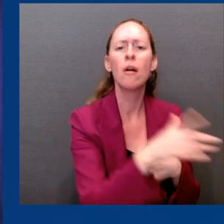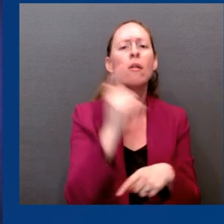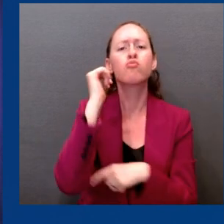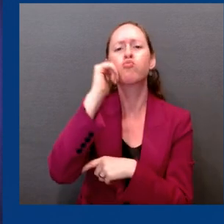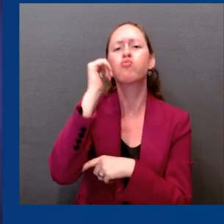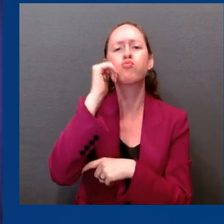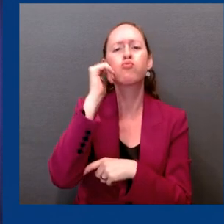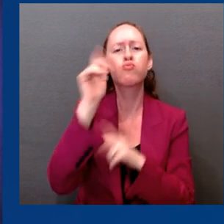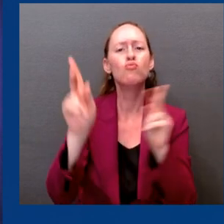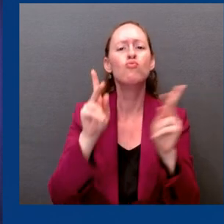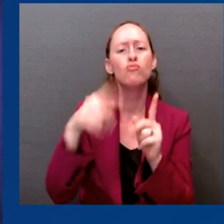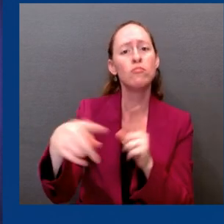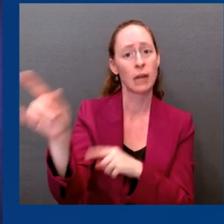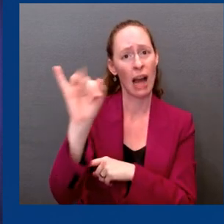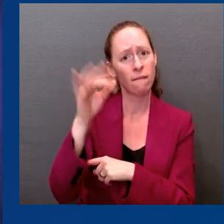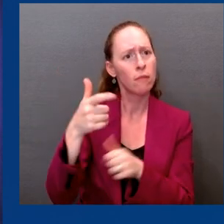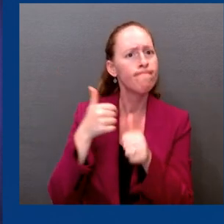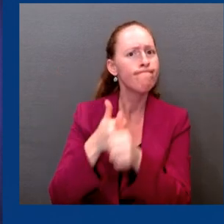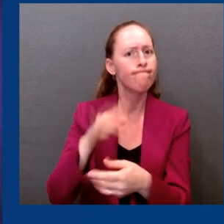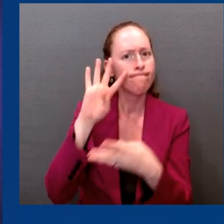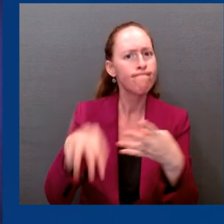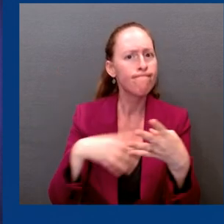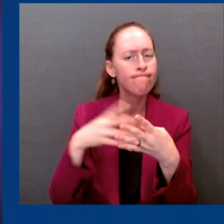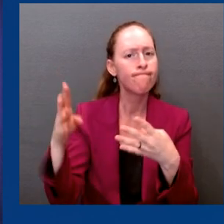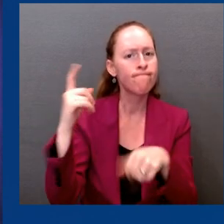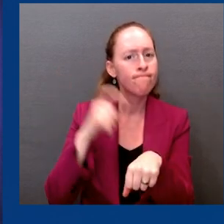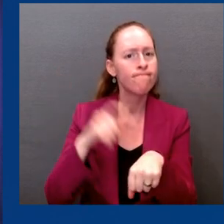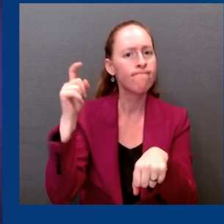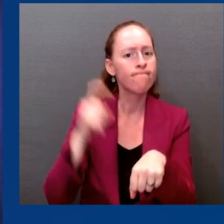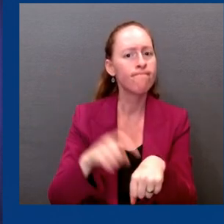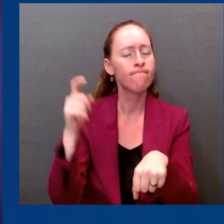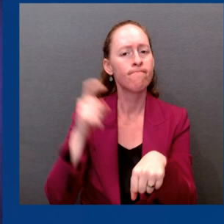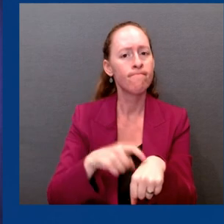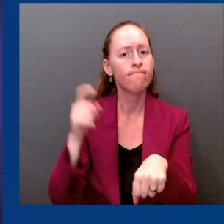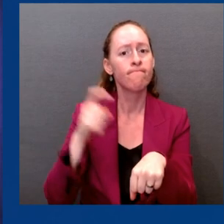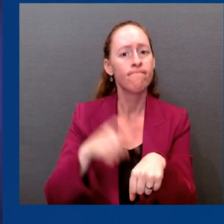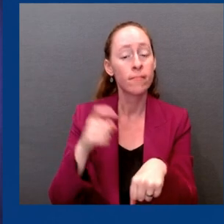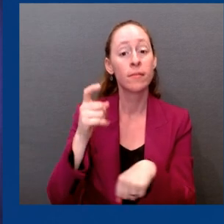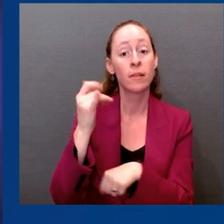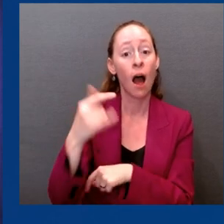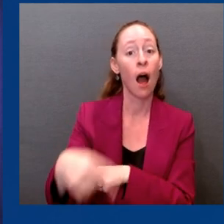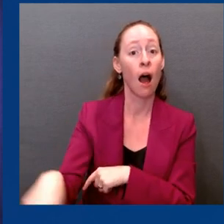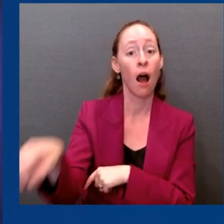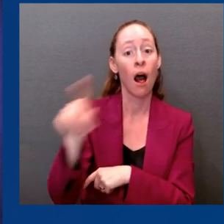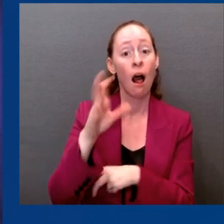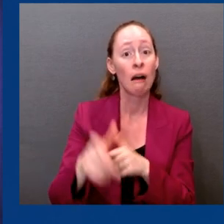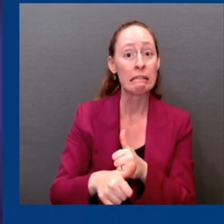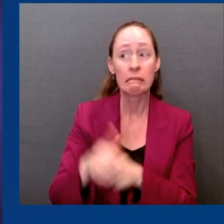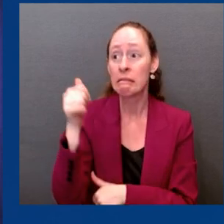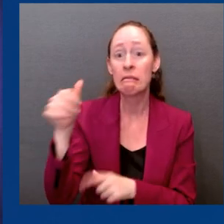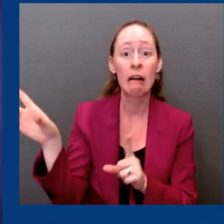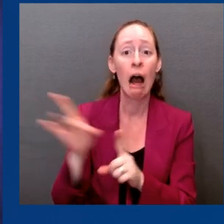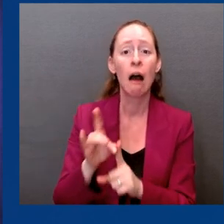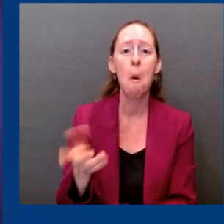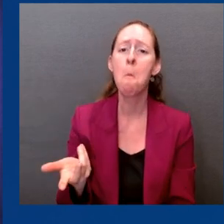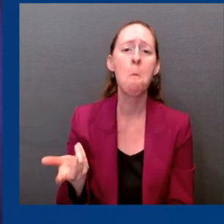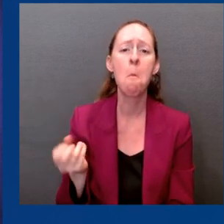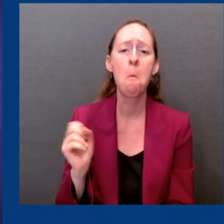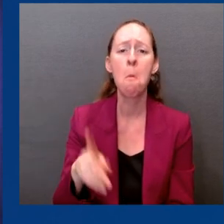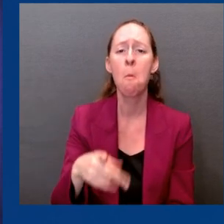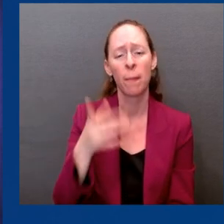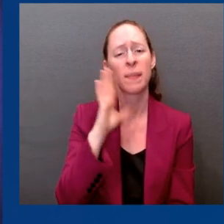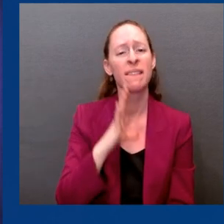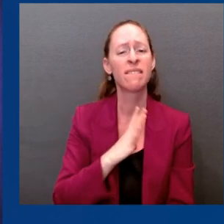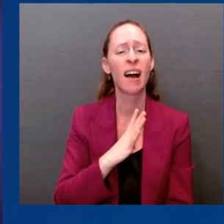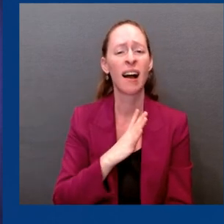your risk of getting into serious trouble against this virus is really pretty low, if you've stayed up on your — again, if you've updated on the vaccine. I think that gives